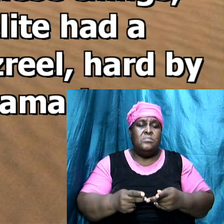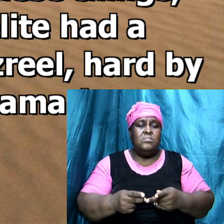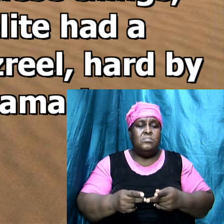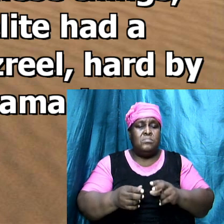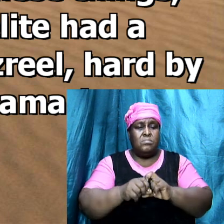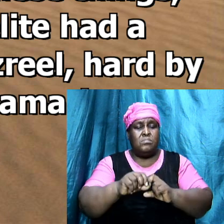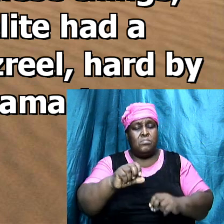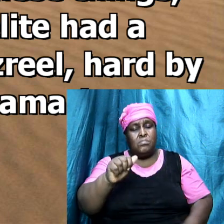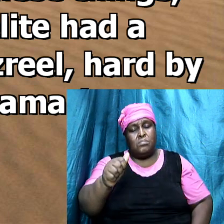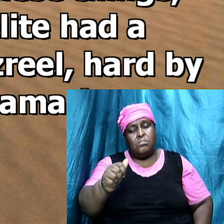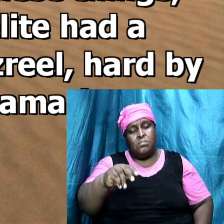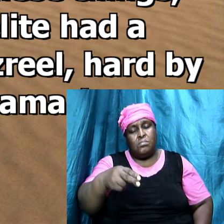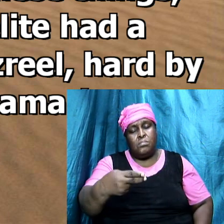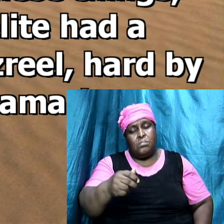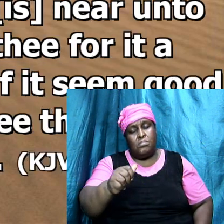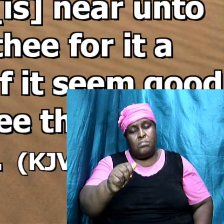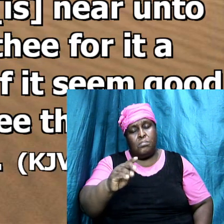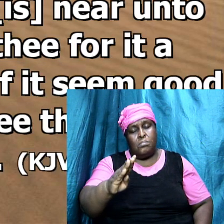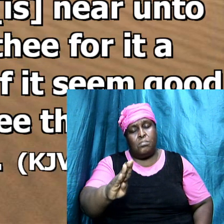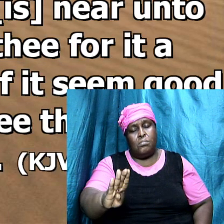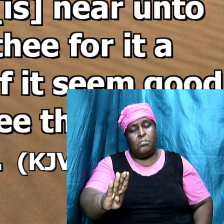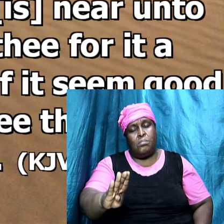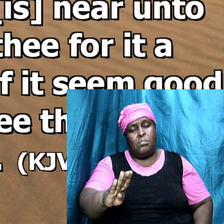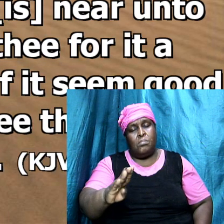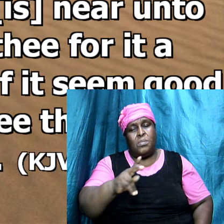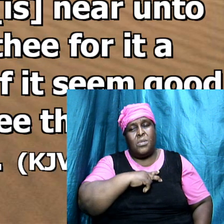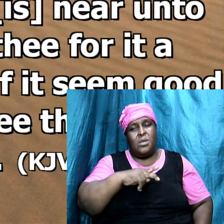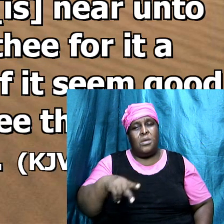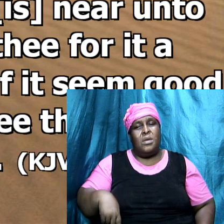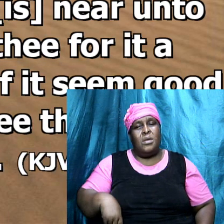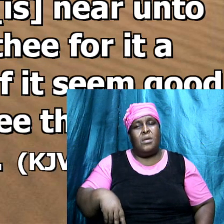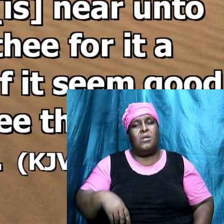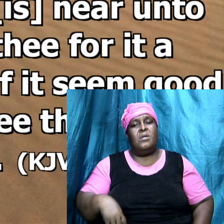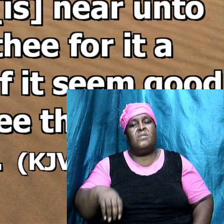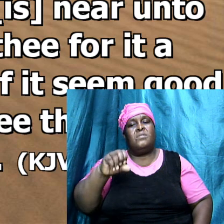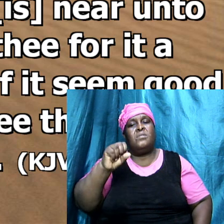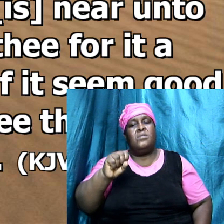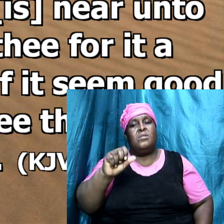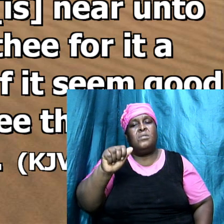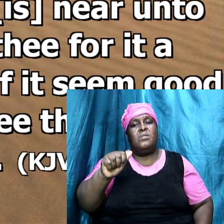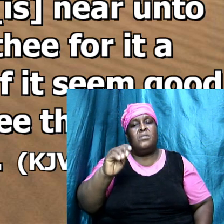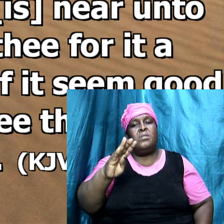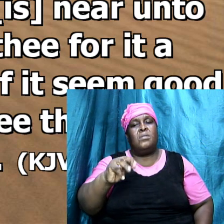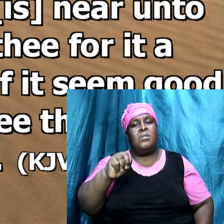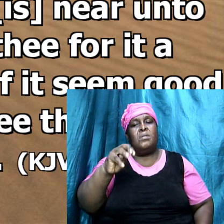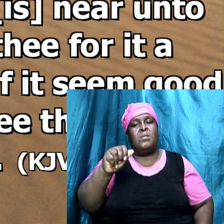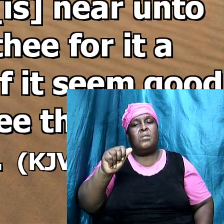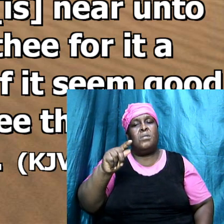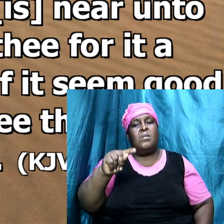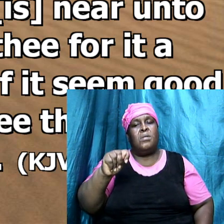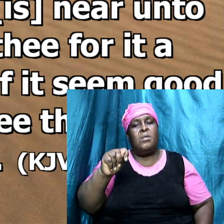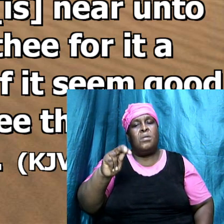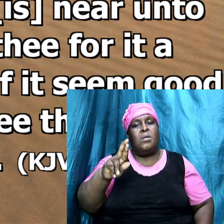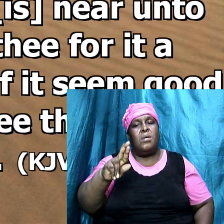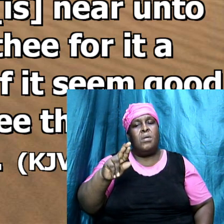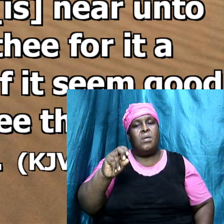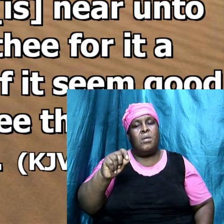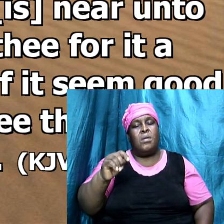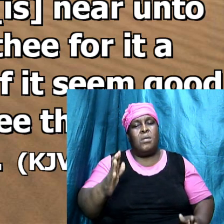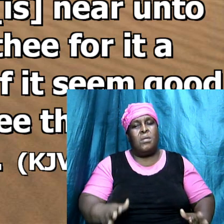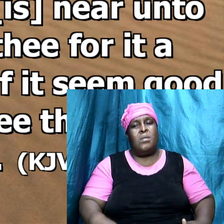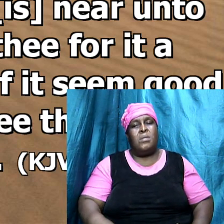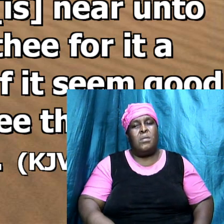Ahab king of Samaria and Habab spake unto Naboth saying give me the